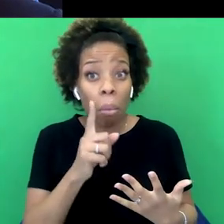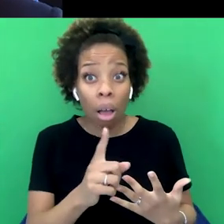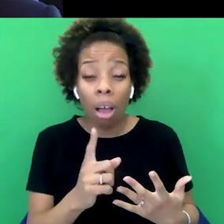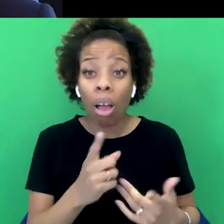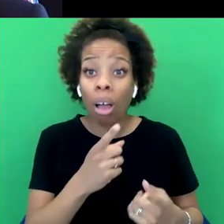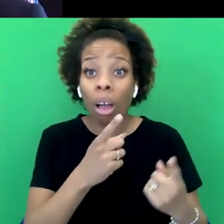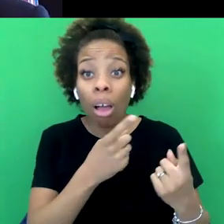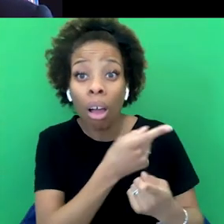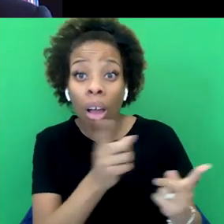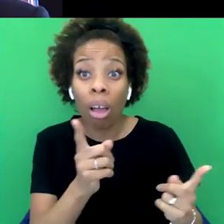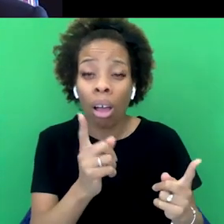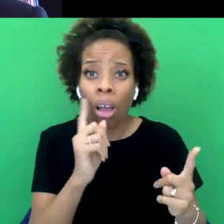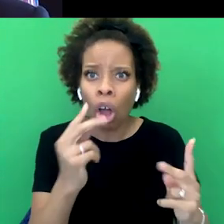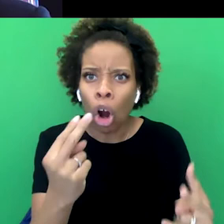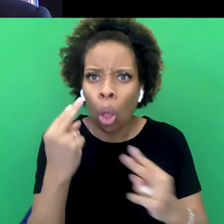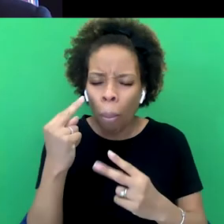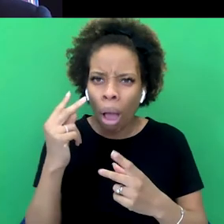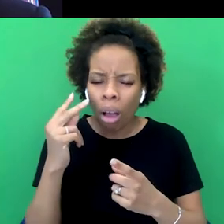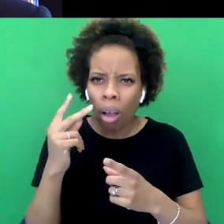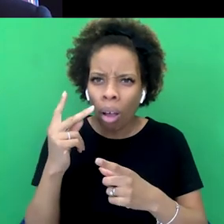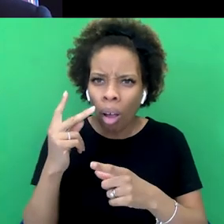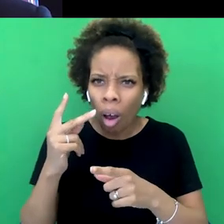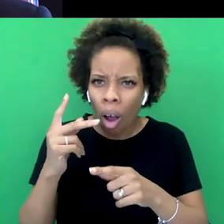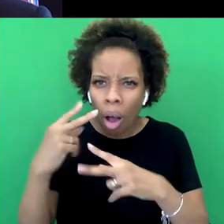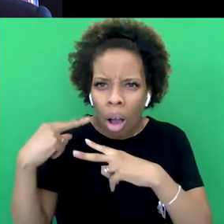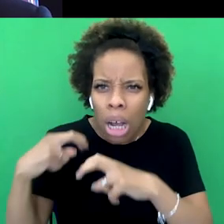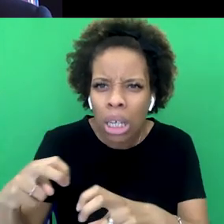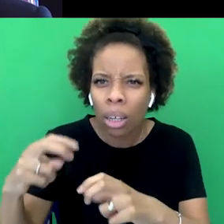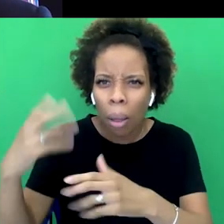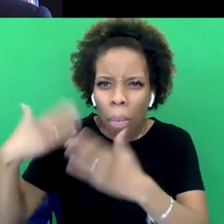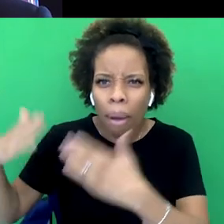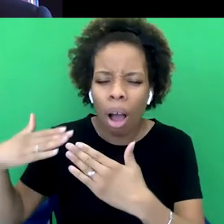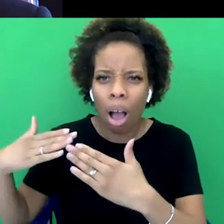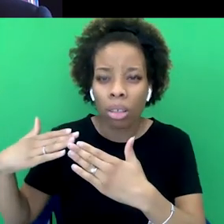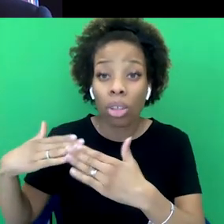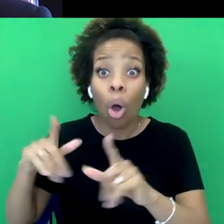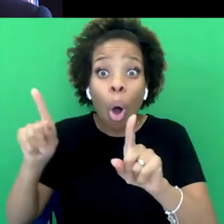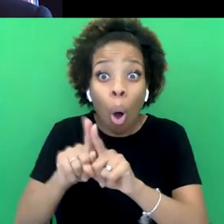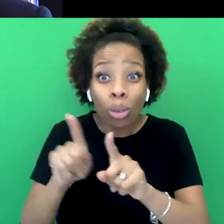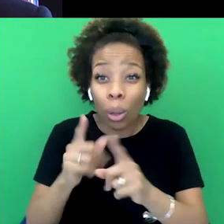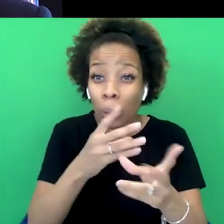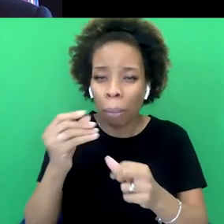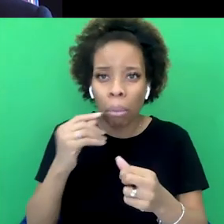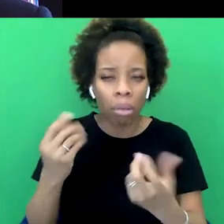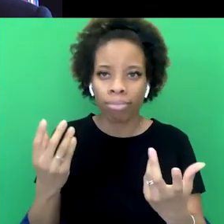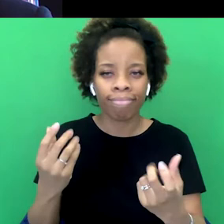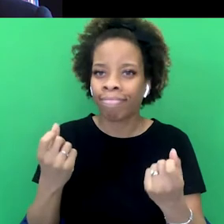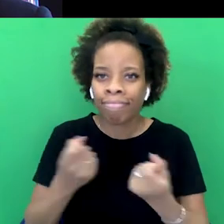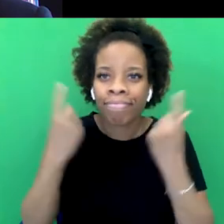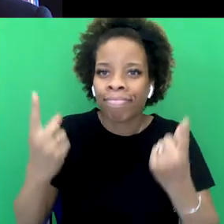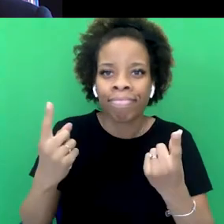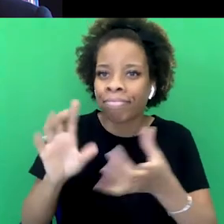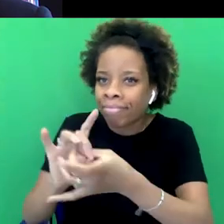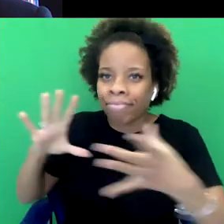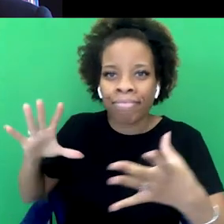It also takes people to a place where they become delusional and they lose touch with reality and then they get into